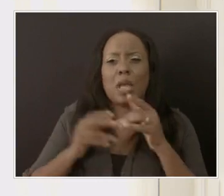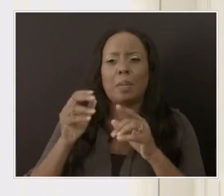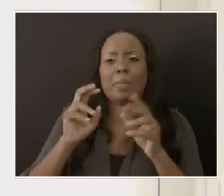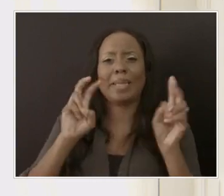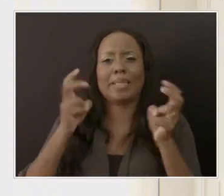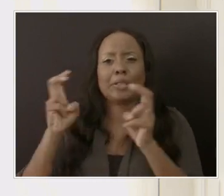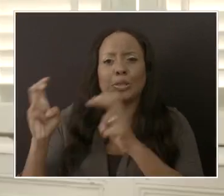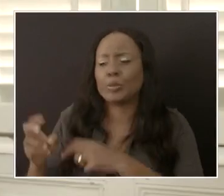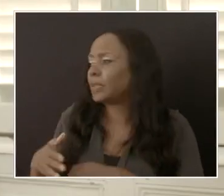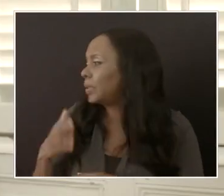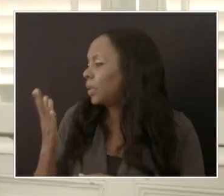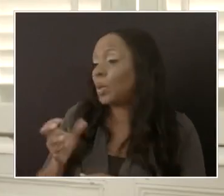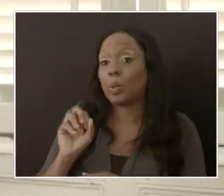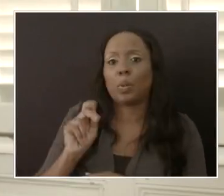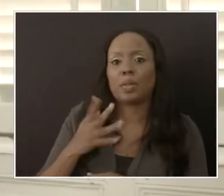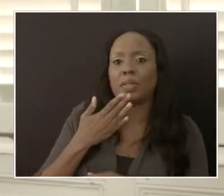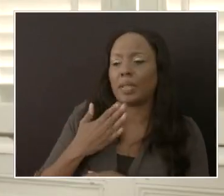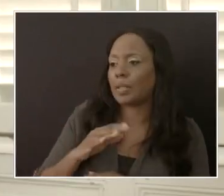Thank you for the question.